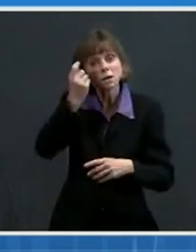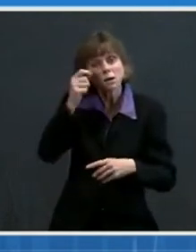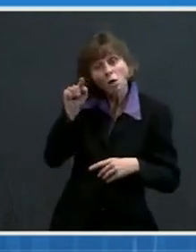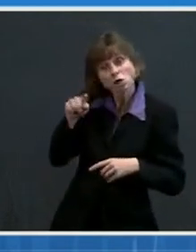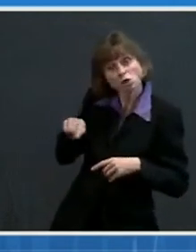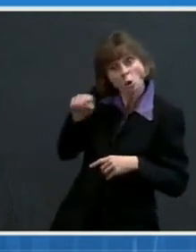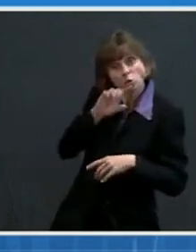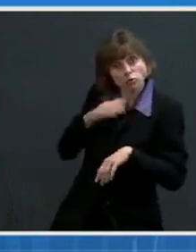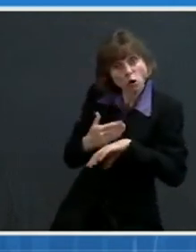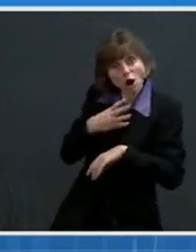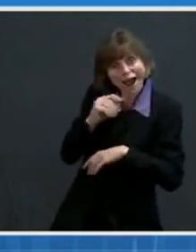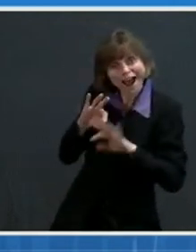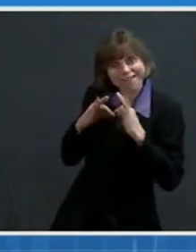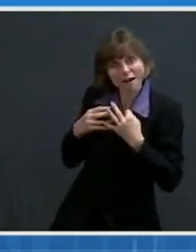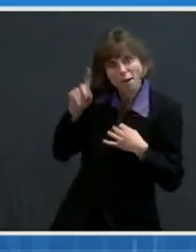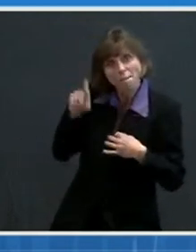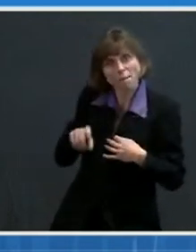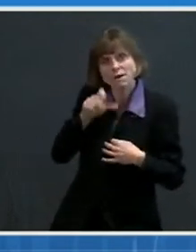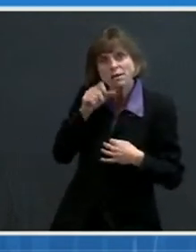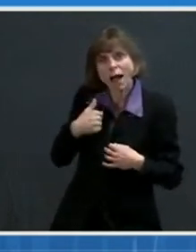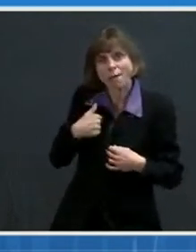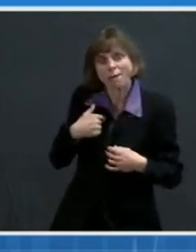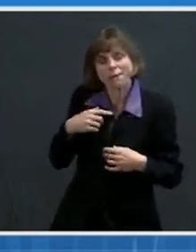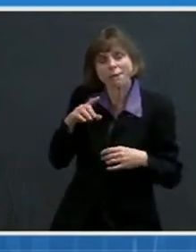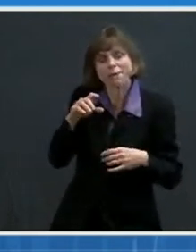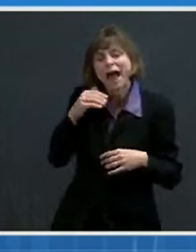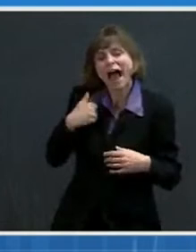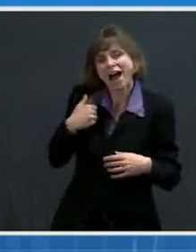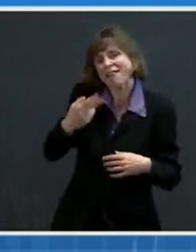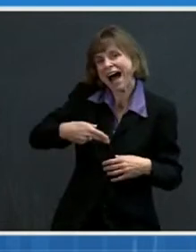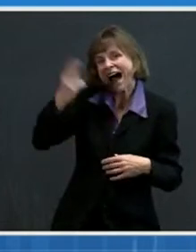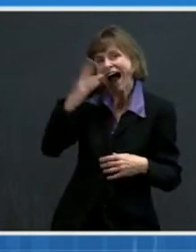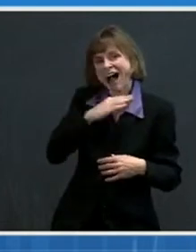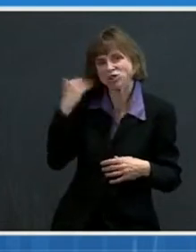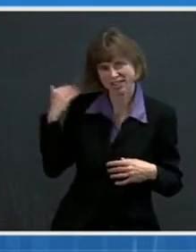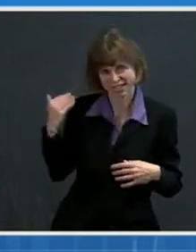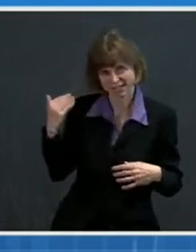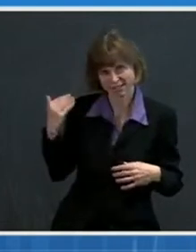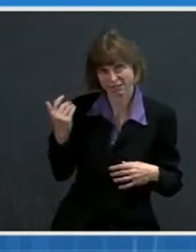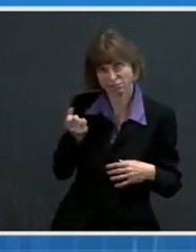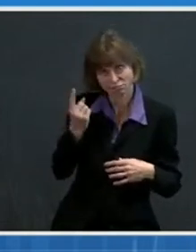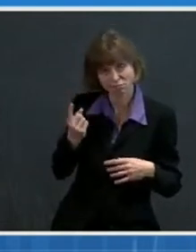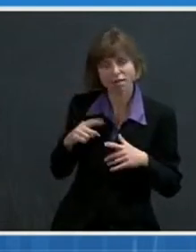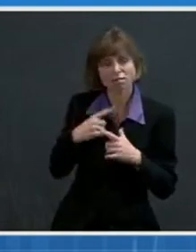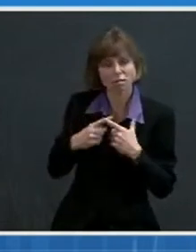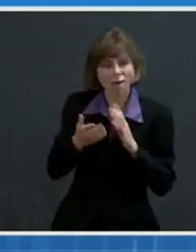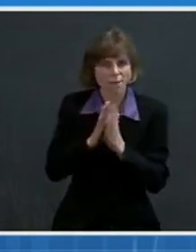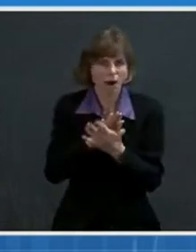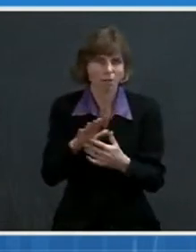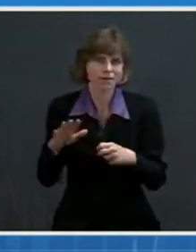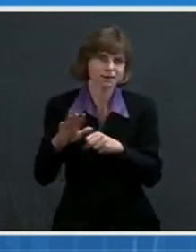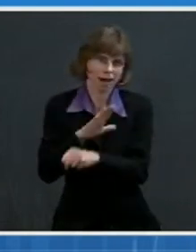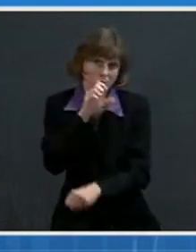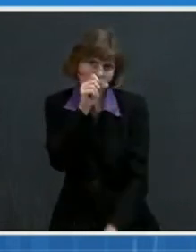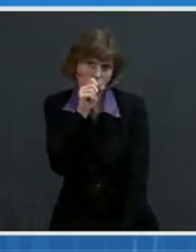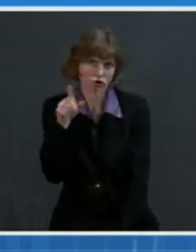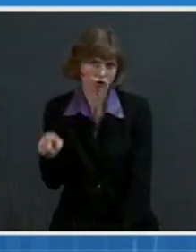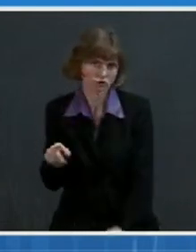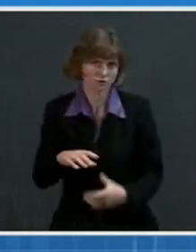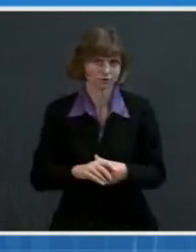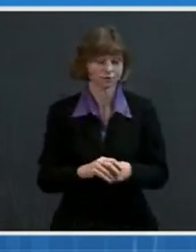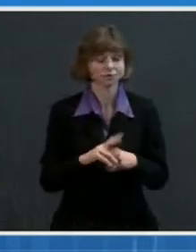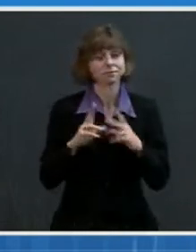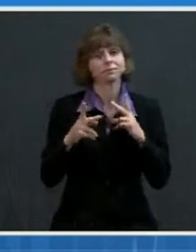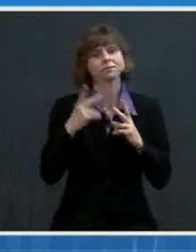are not at risk for severe disease. They are solid orange circles. Second, if an